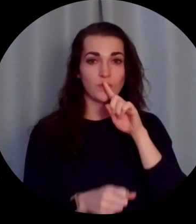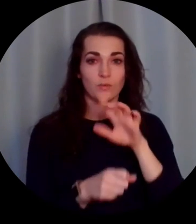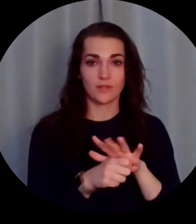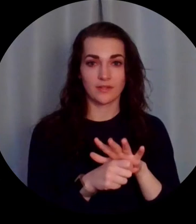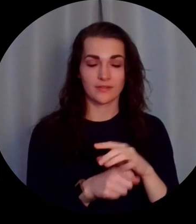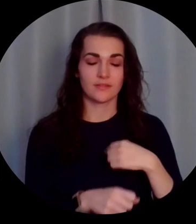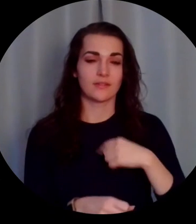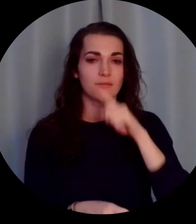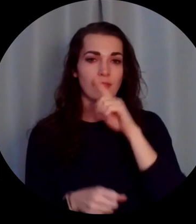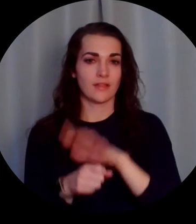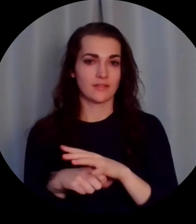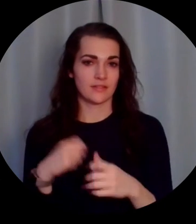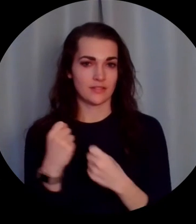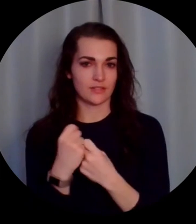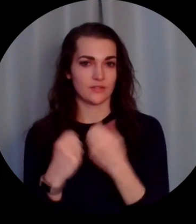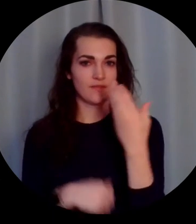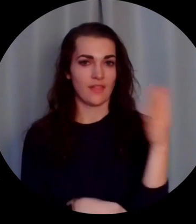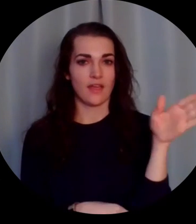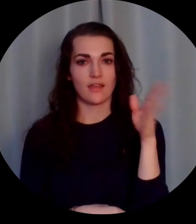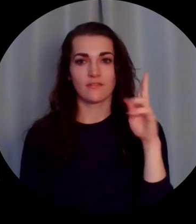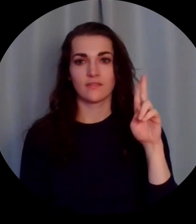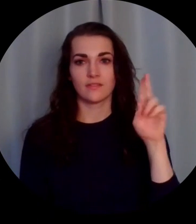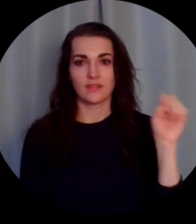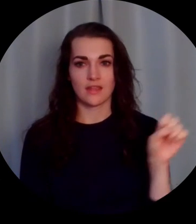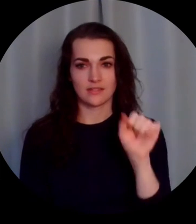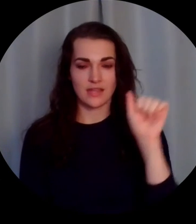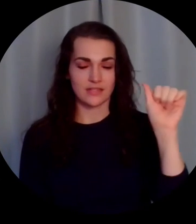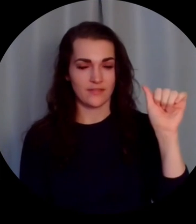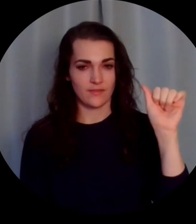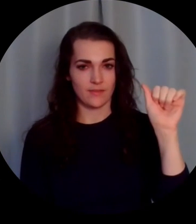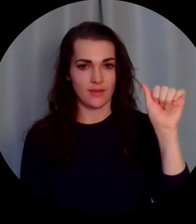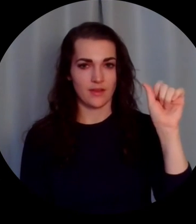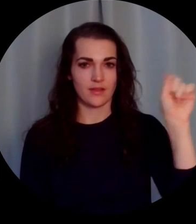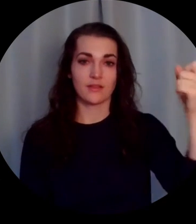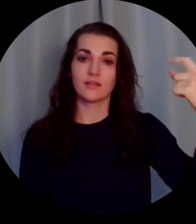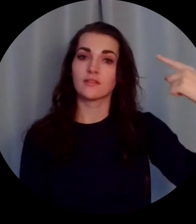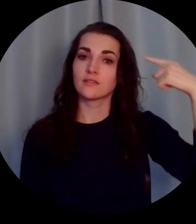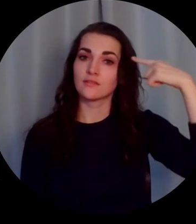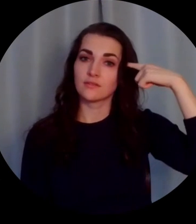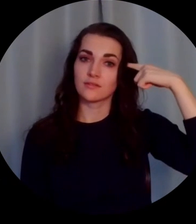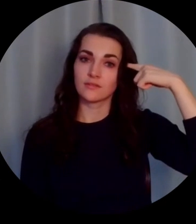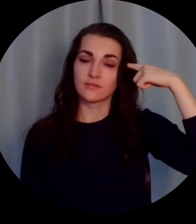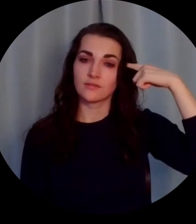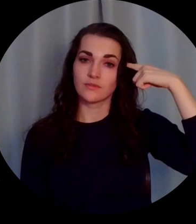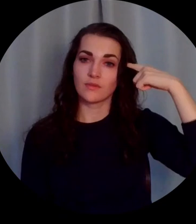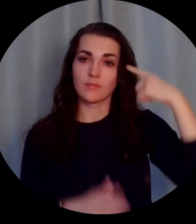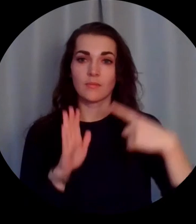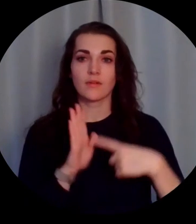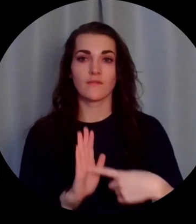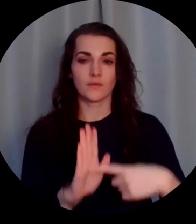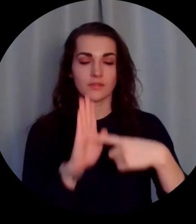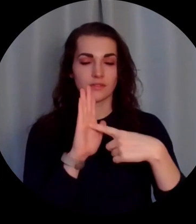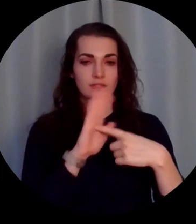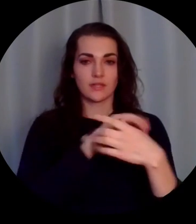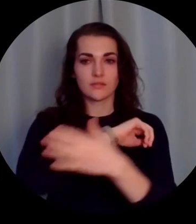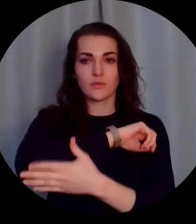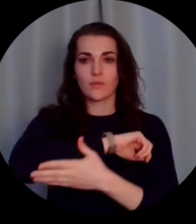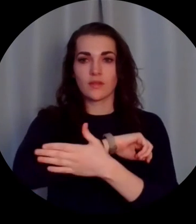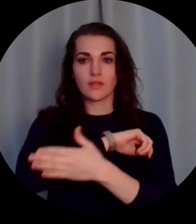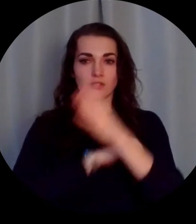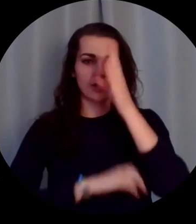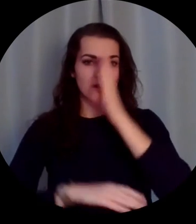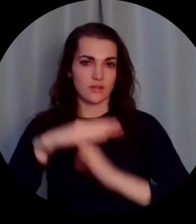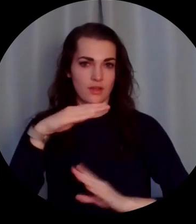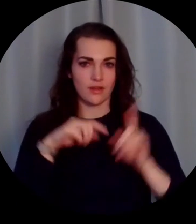I pledge allegiance to the flag of the United States of America and to the republic for which it stands,